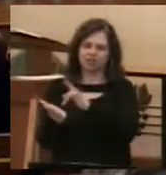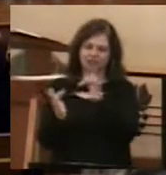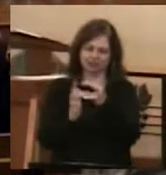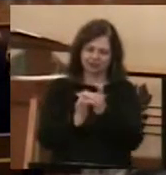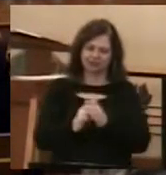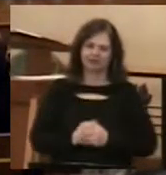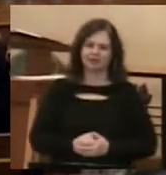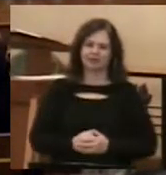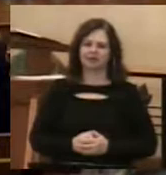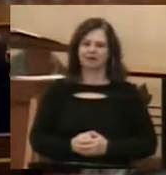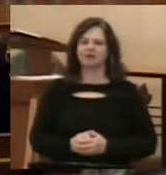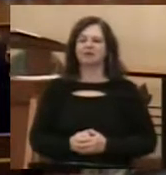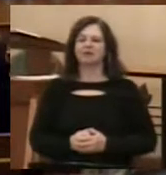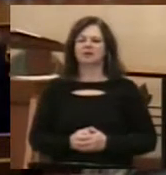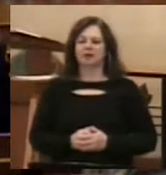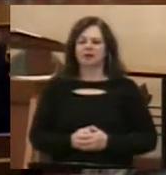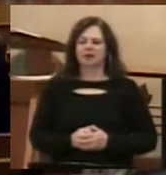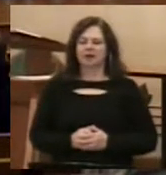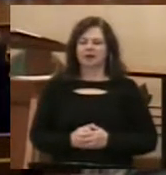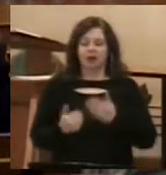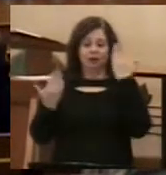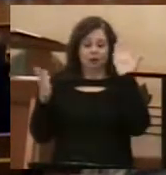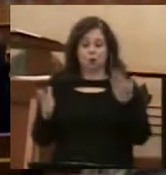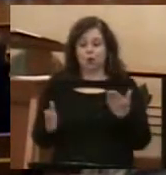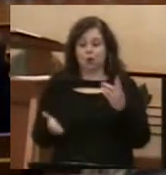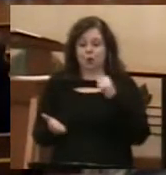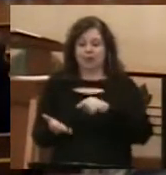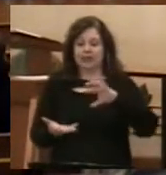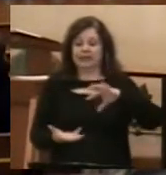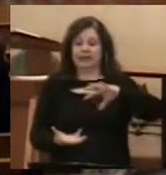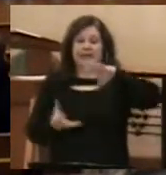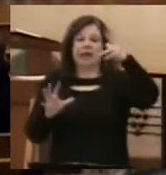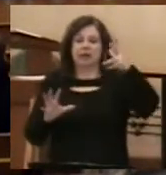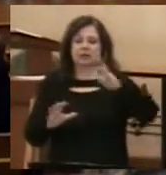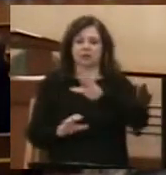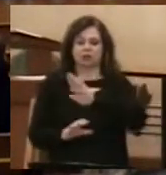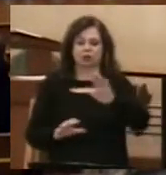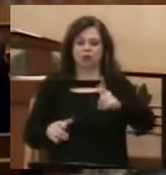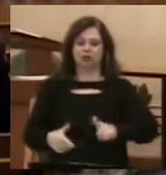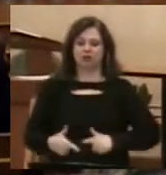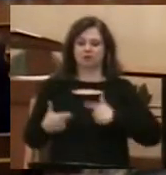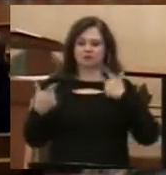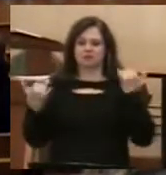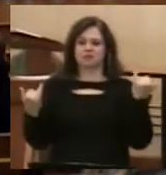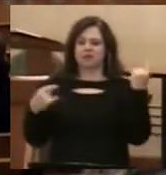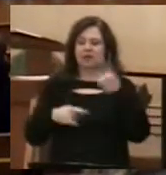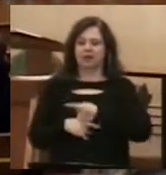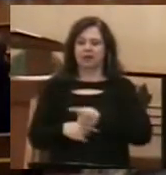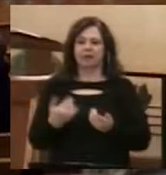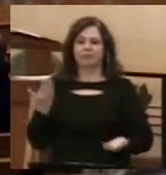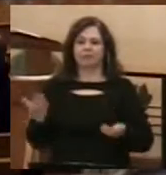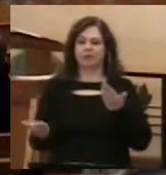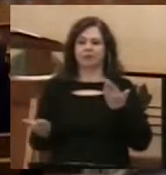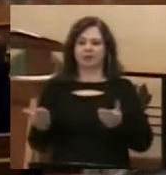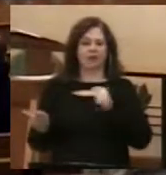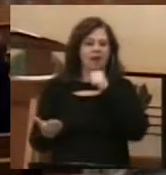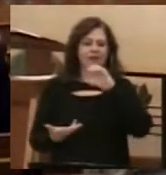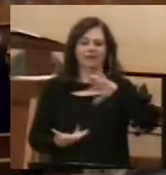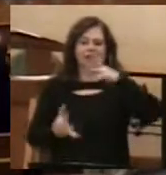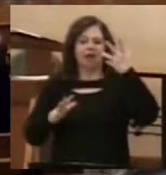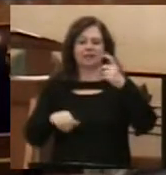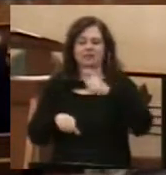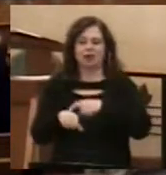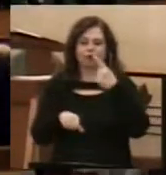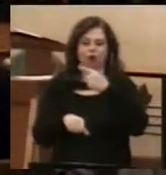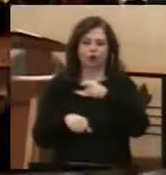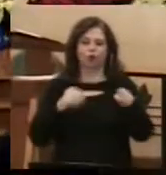I don't know what kind of chaos is lurking in each of your lives. Maybe this isn't a chaotic time for